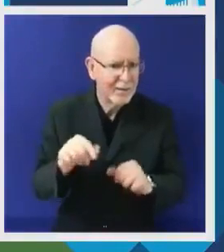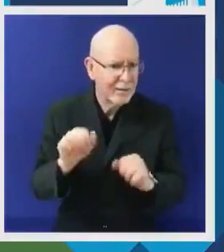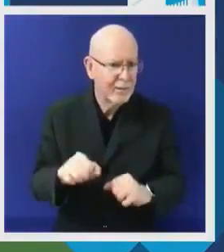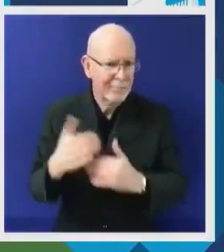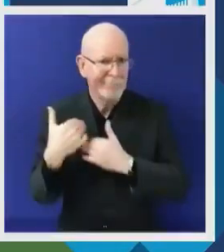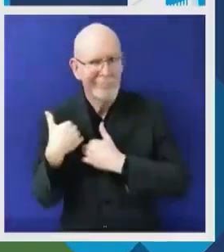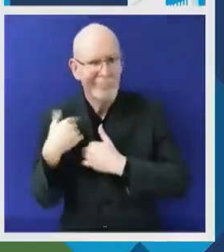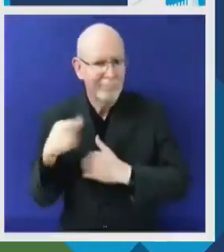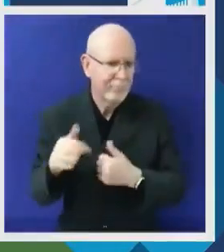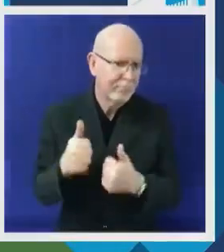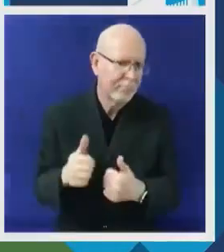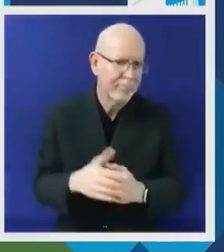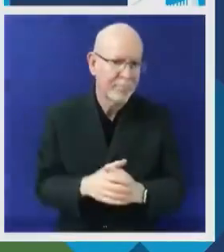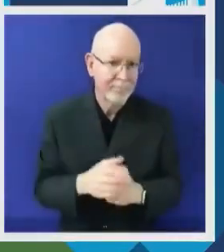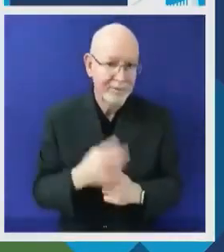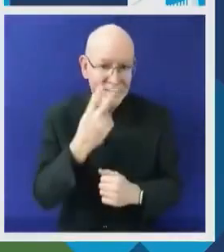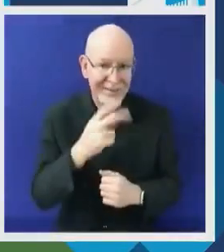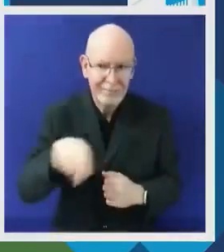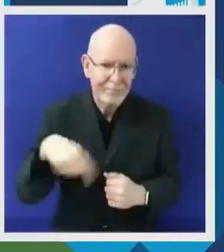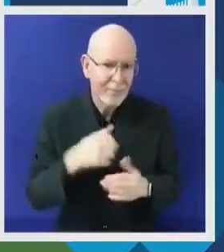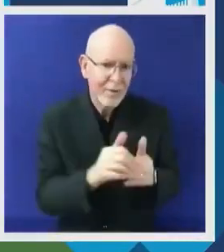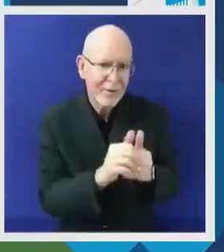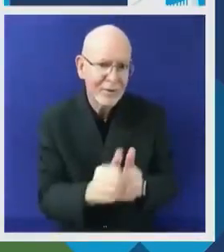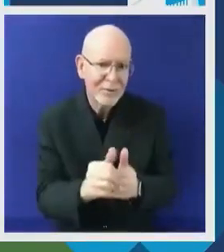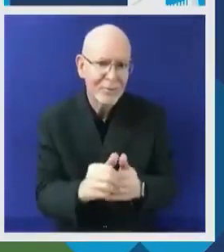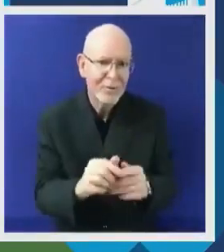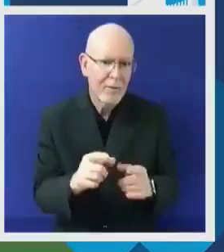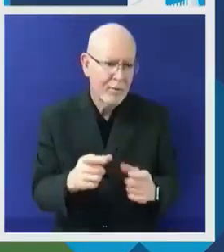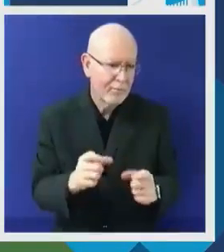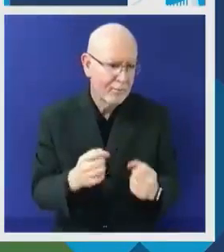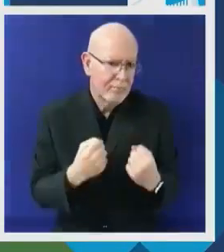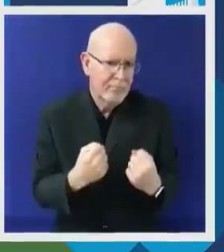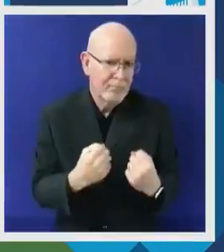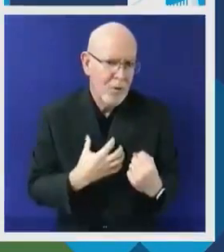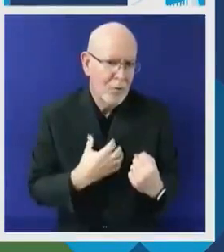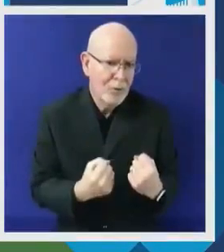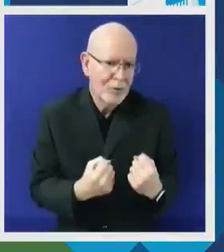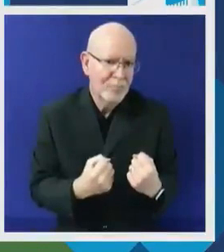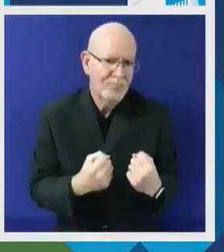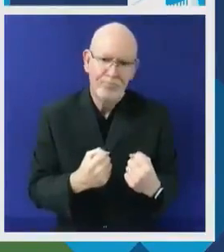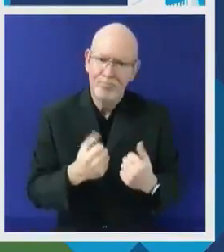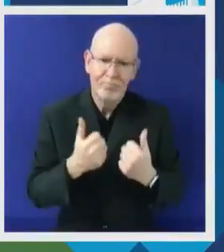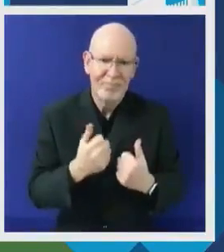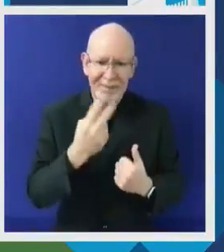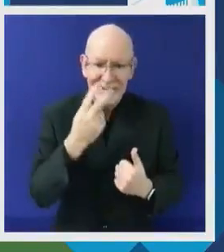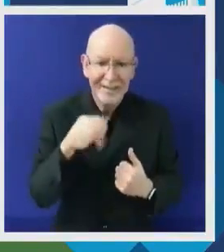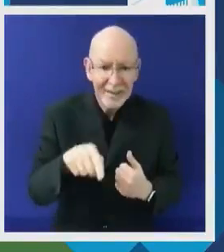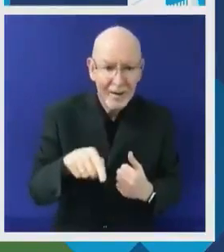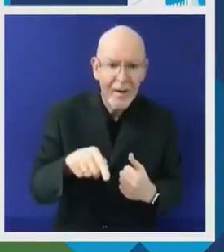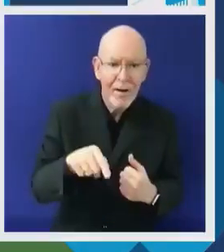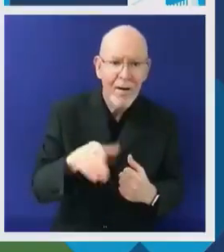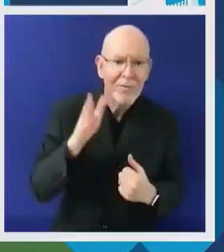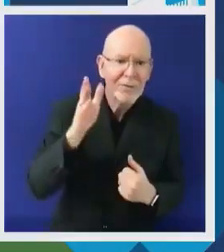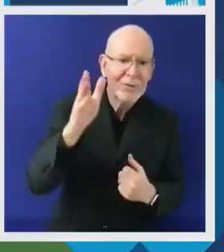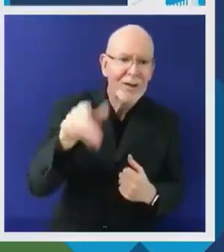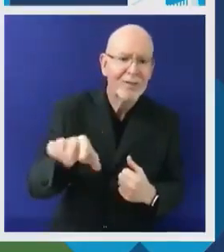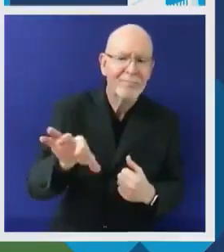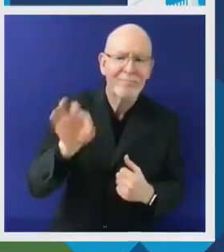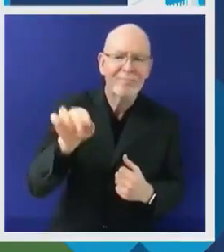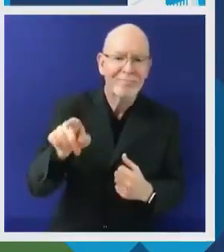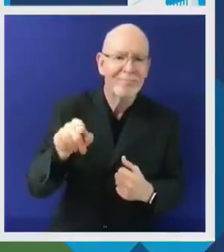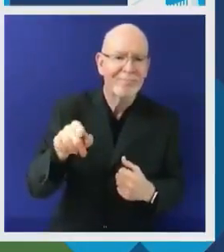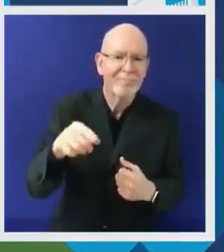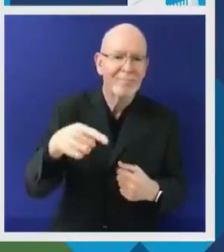women and girls, indigenous youth, LGBTIQ young people, young people living with disabilities, young refugees, young